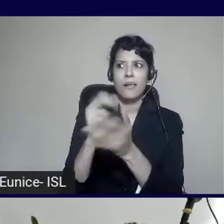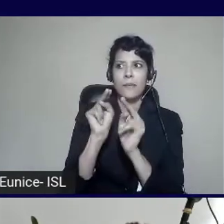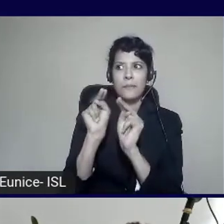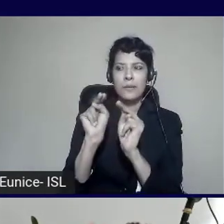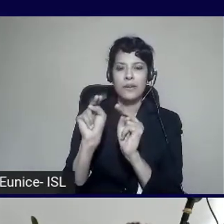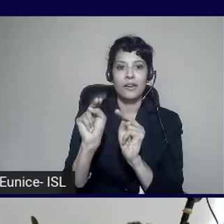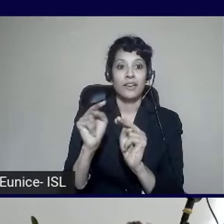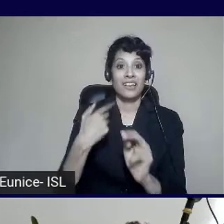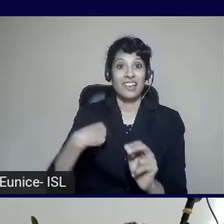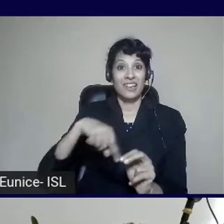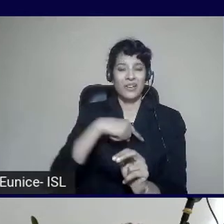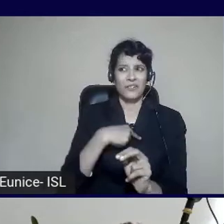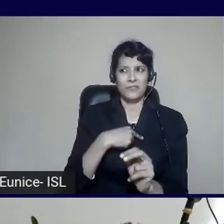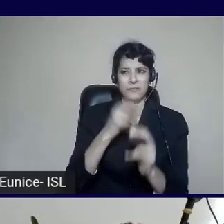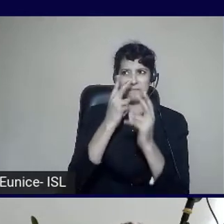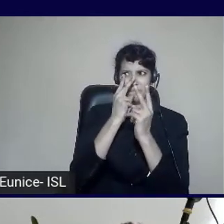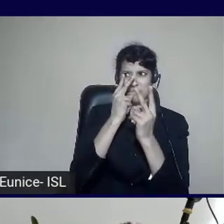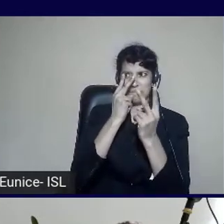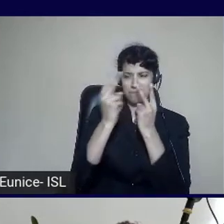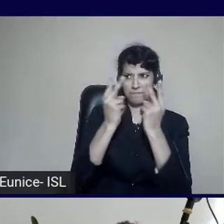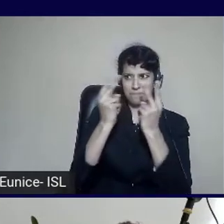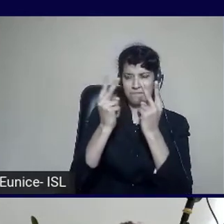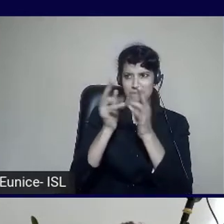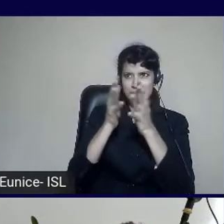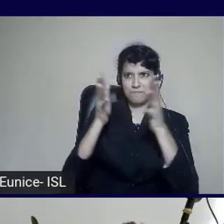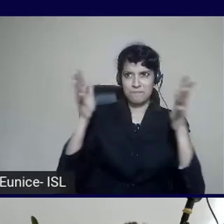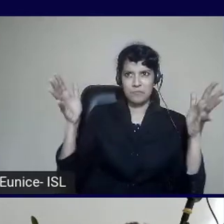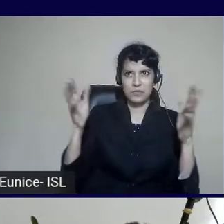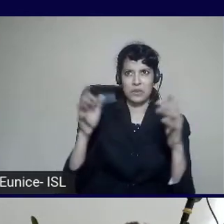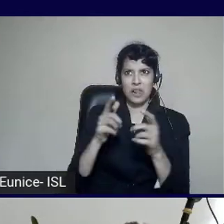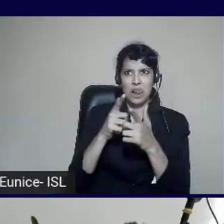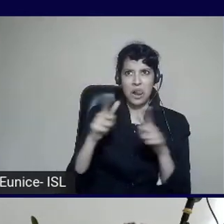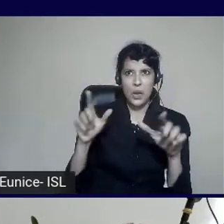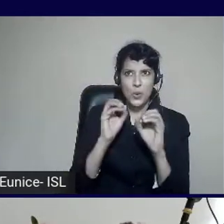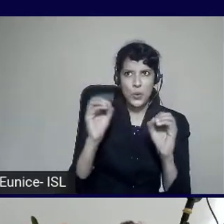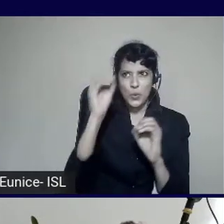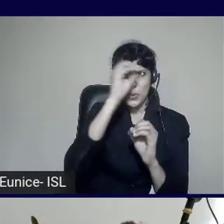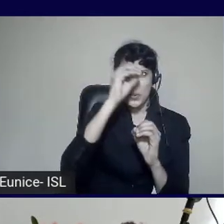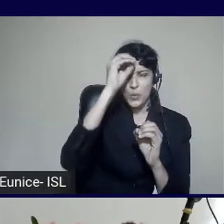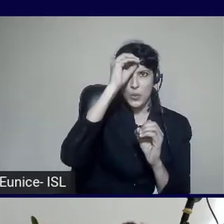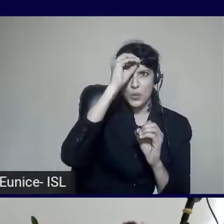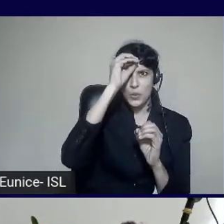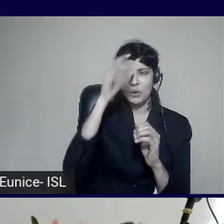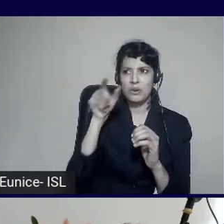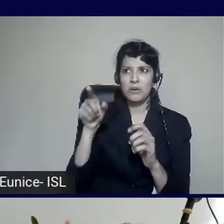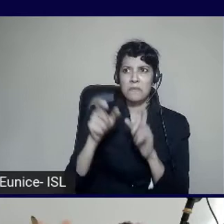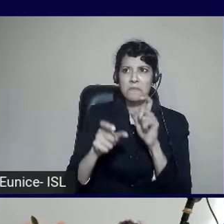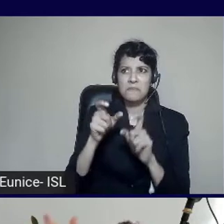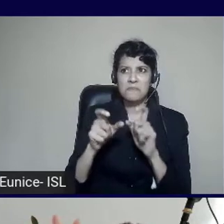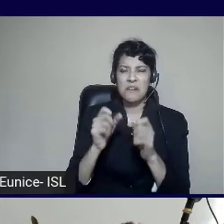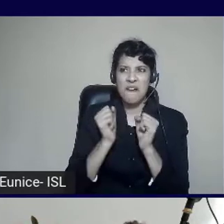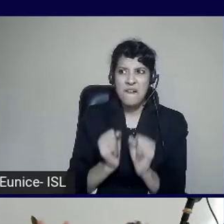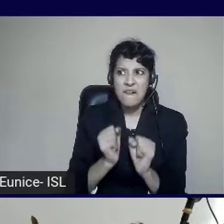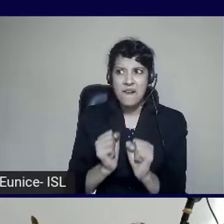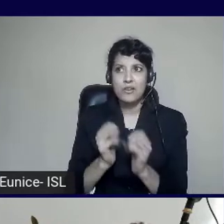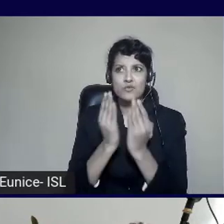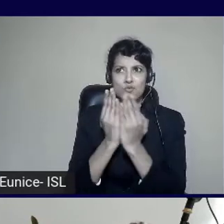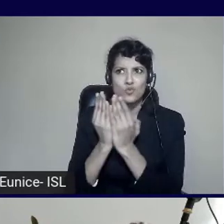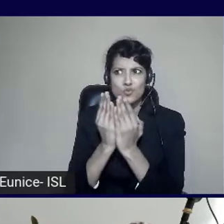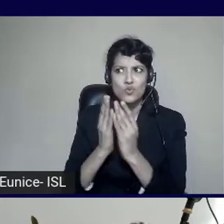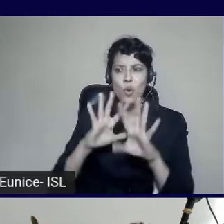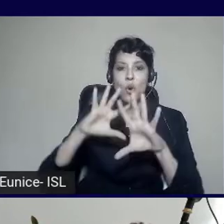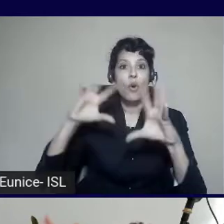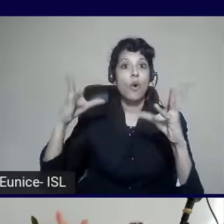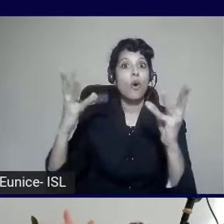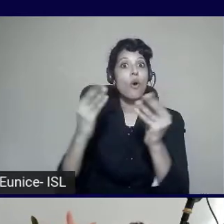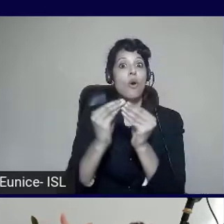at innovation and compliance with accessibility, we now can cater for a little button on websites, on the millions and billions of websites out